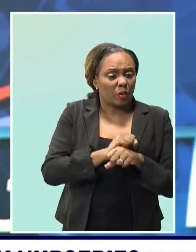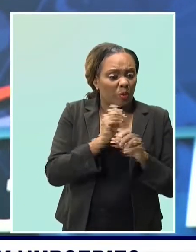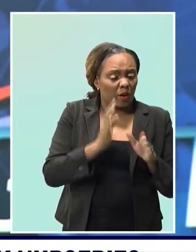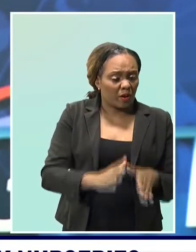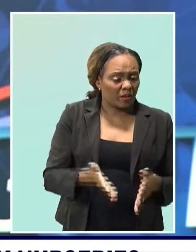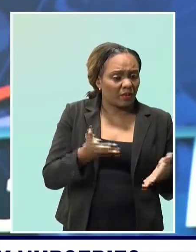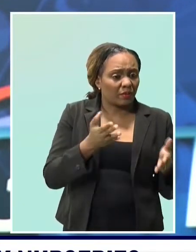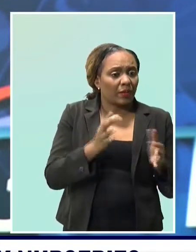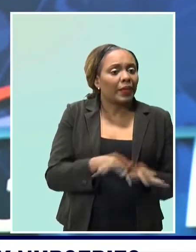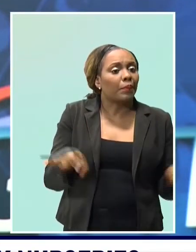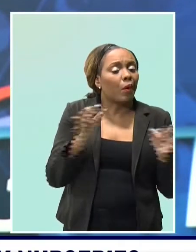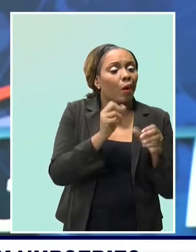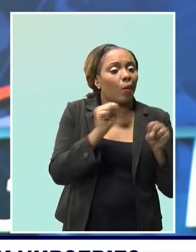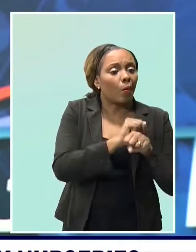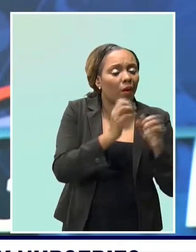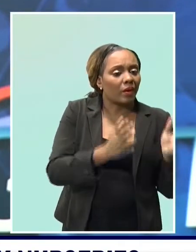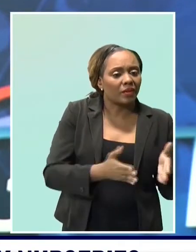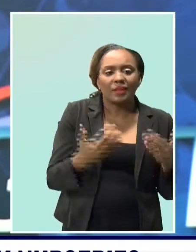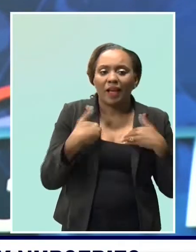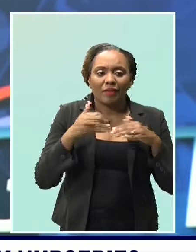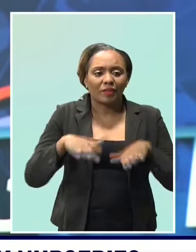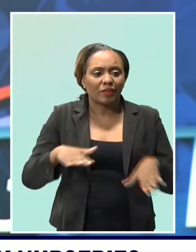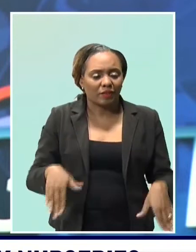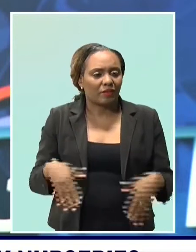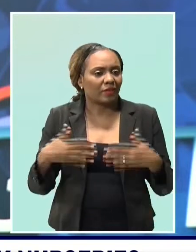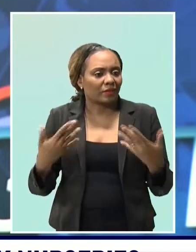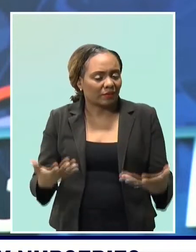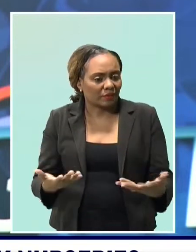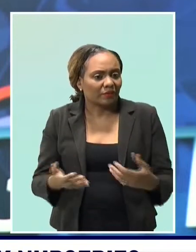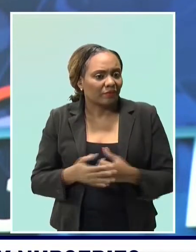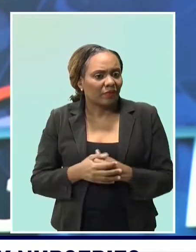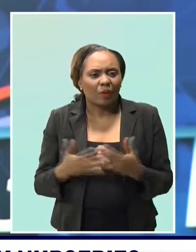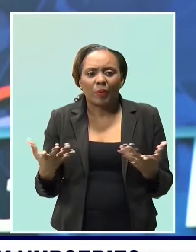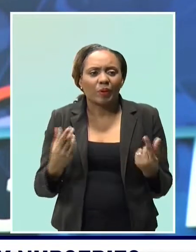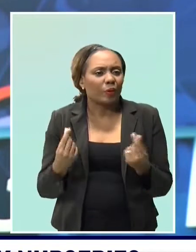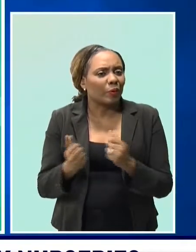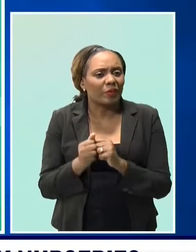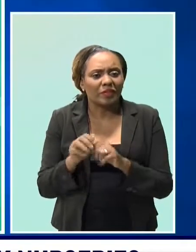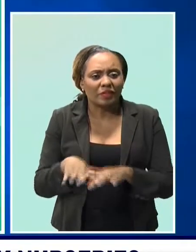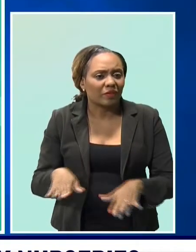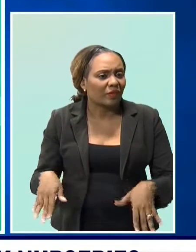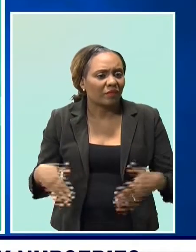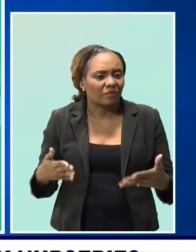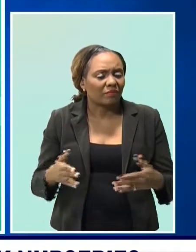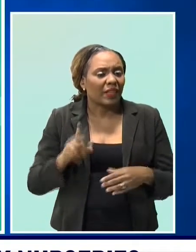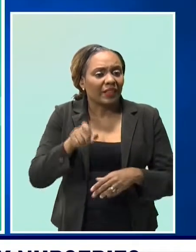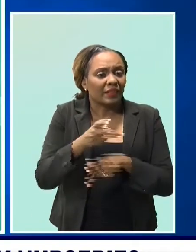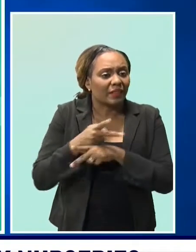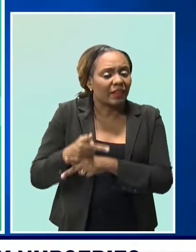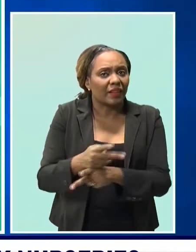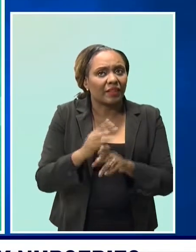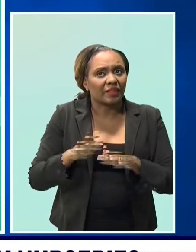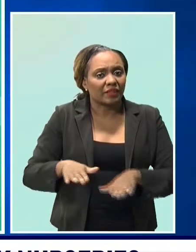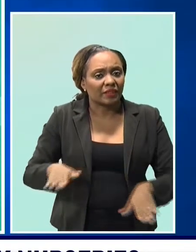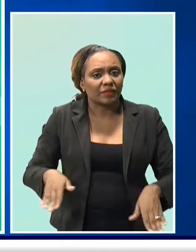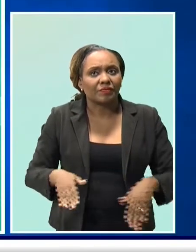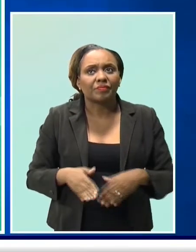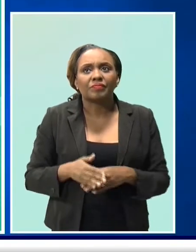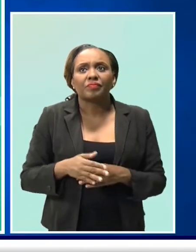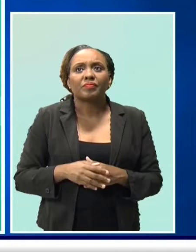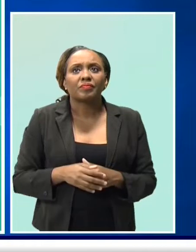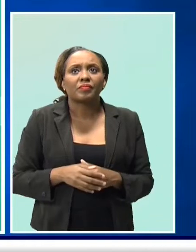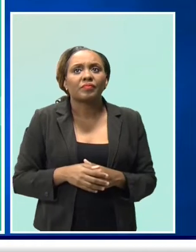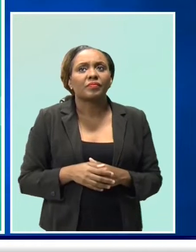the main reasons why they have not already taken a decision to close. We were looking to make sure we did not close off,